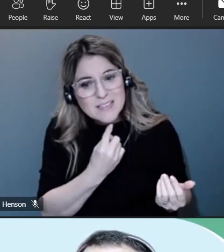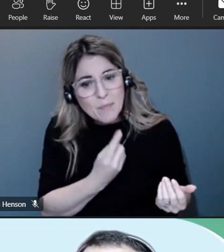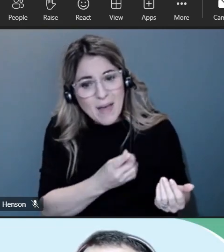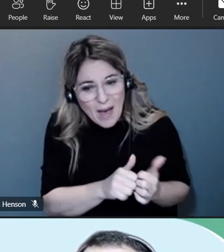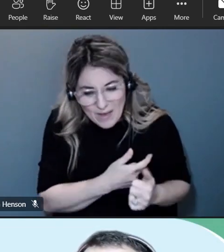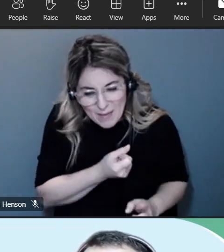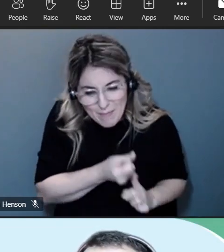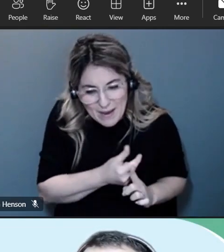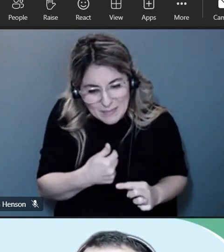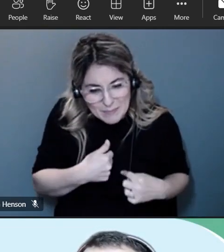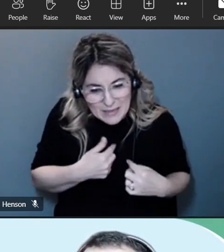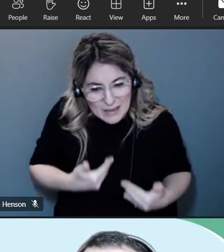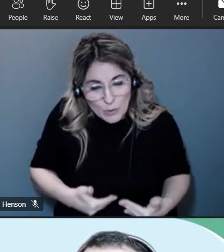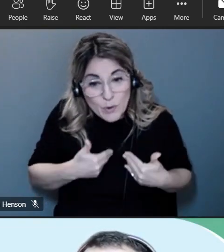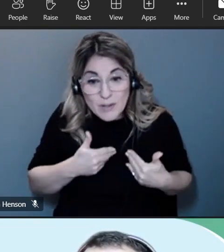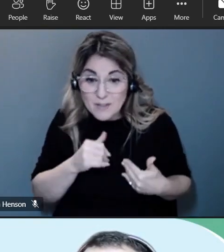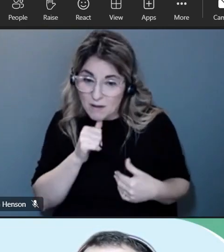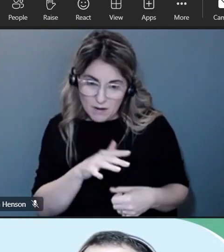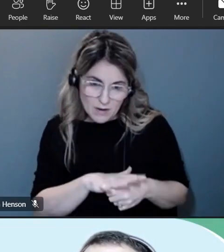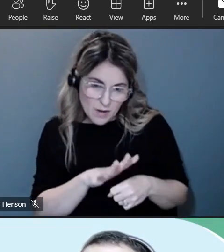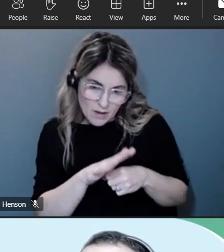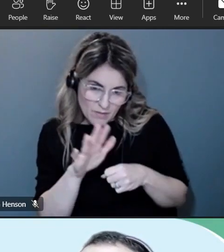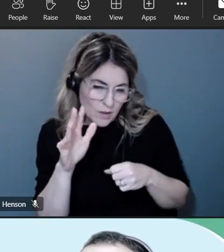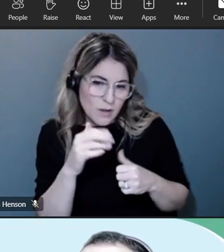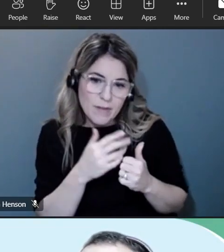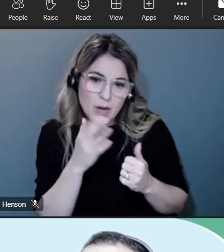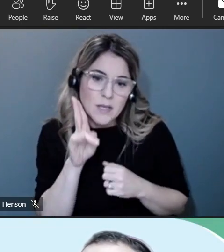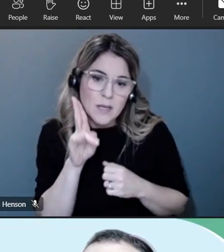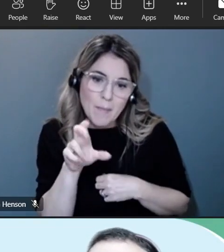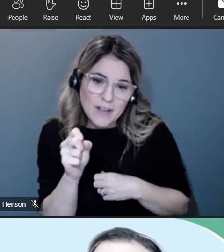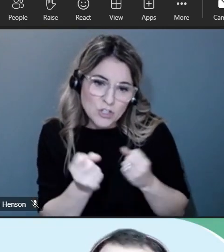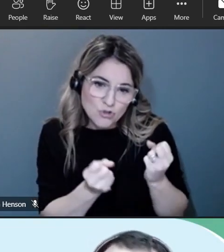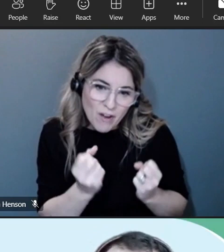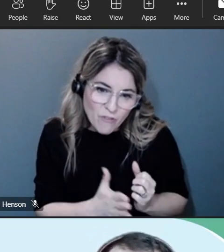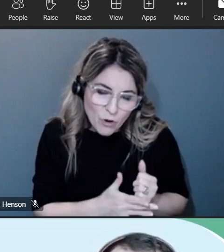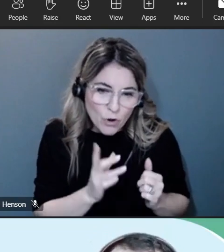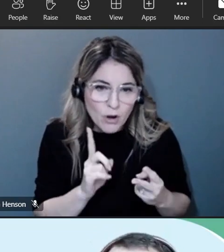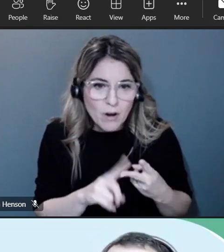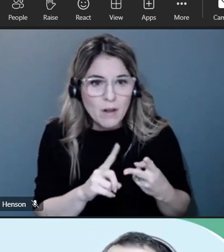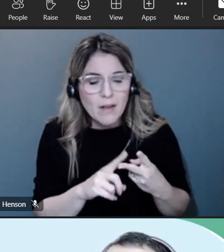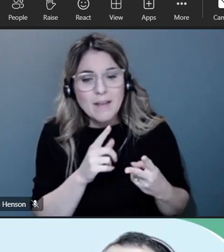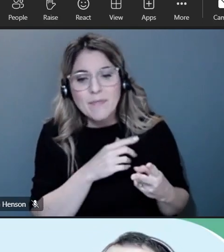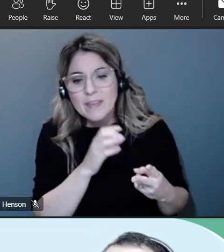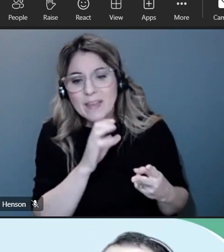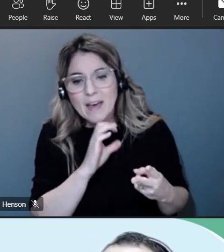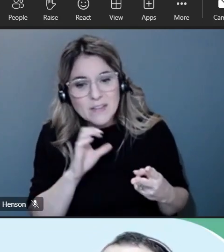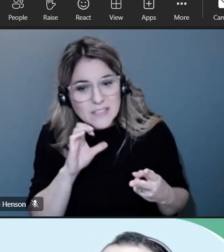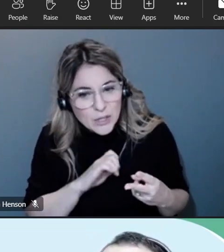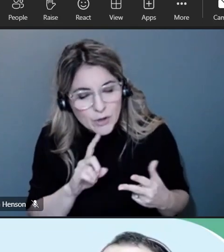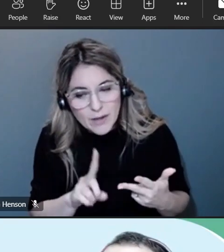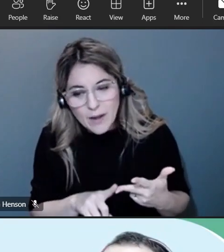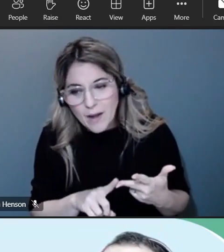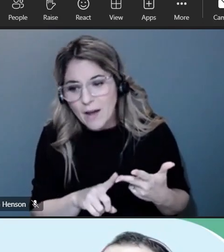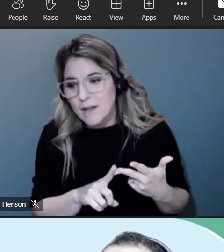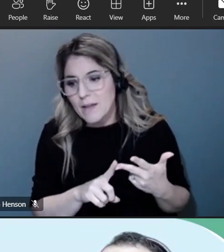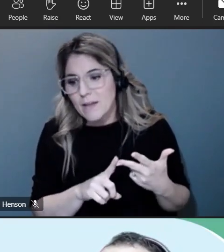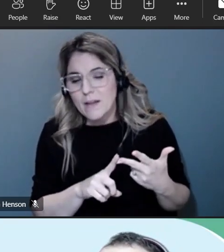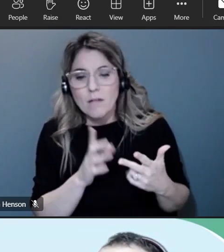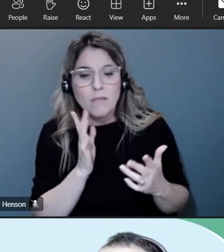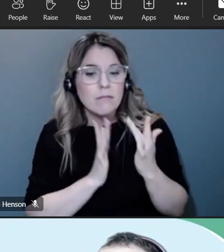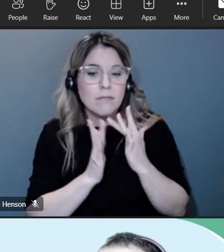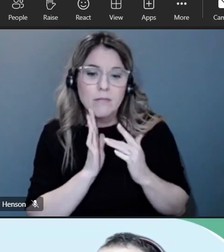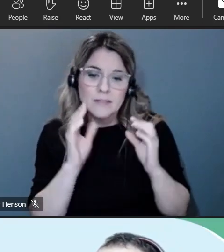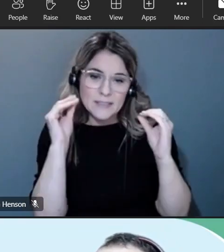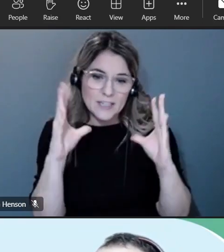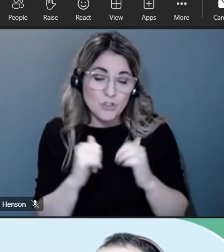and it's certainly not just a teacher shortage we know that there's a bus driver shortage and there's a cafeteria worker shortage and pretty much